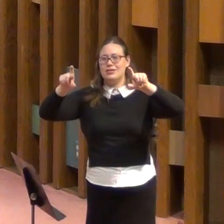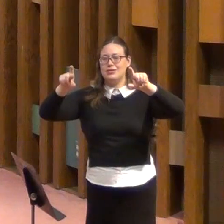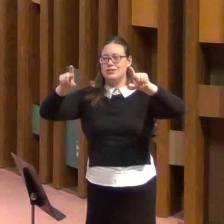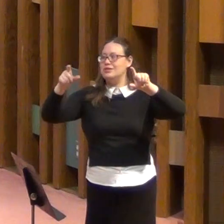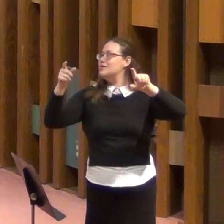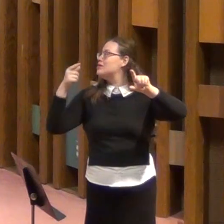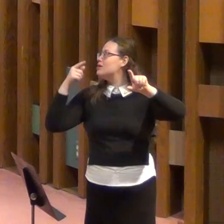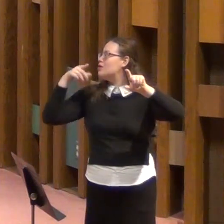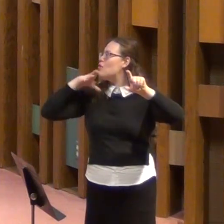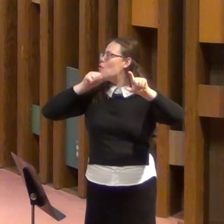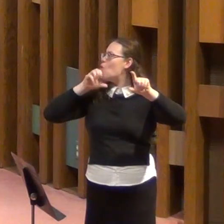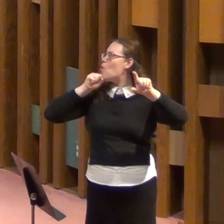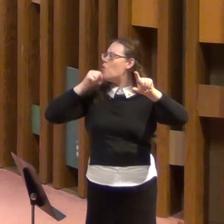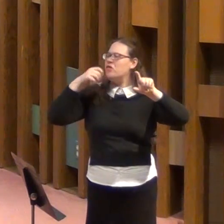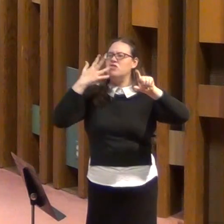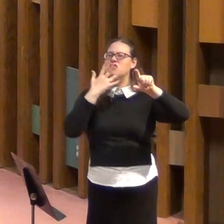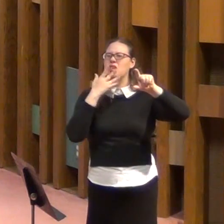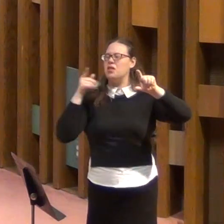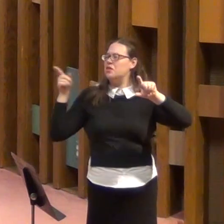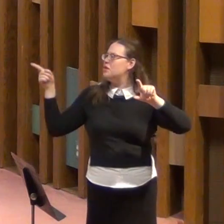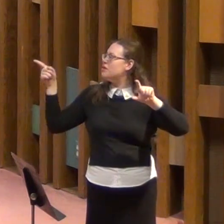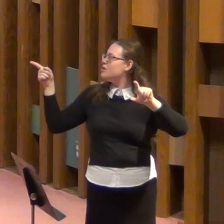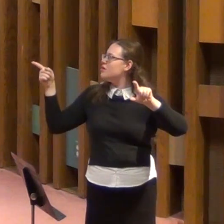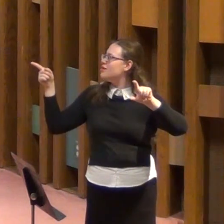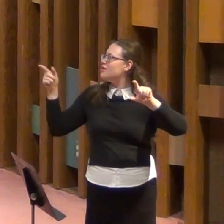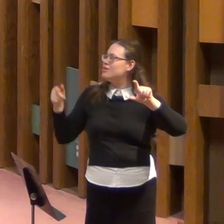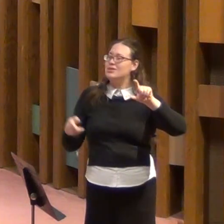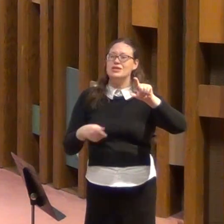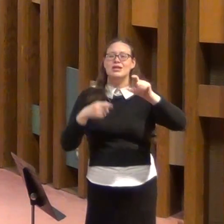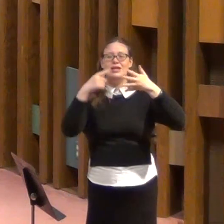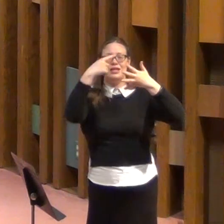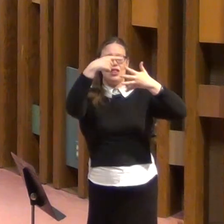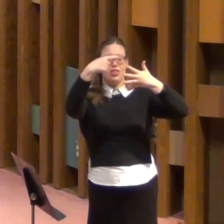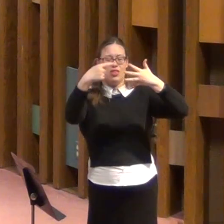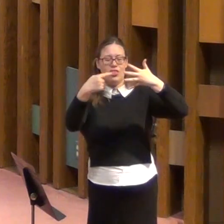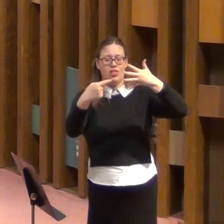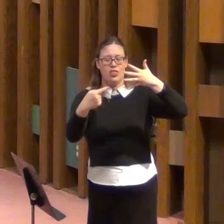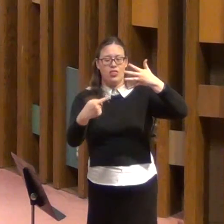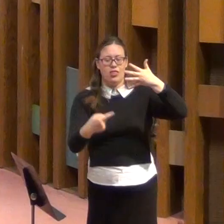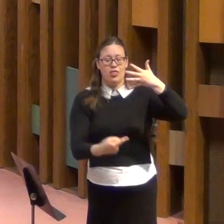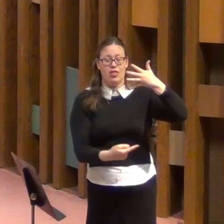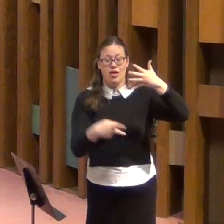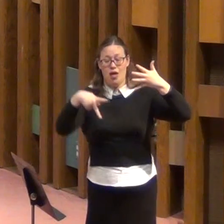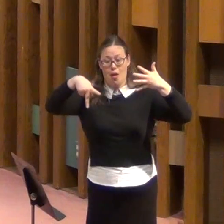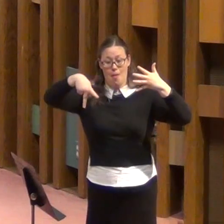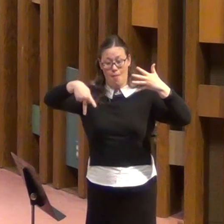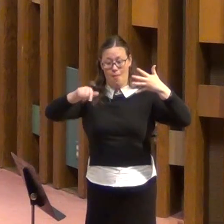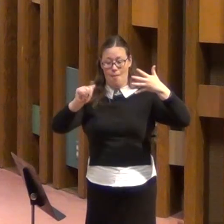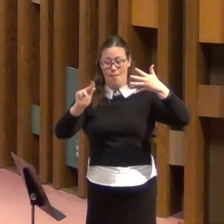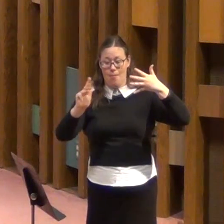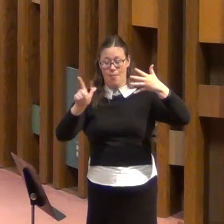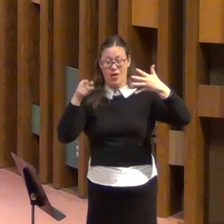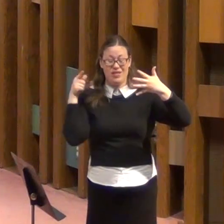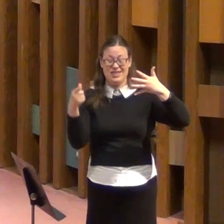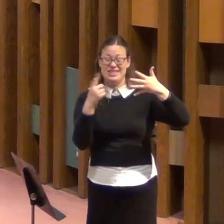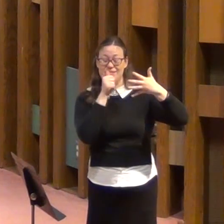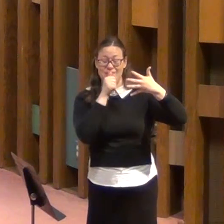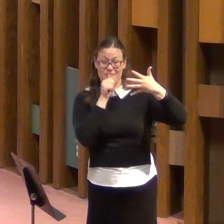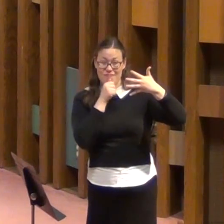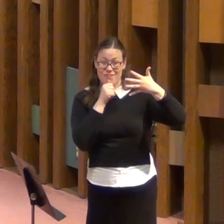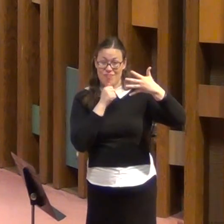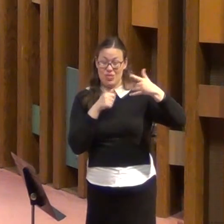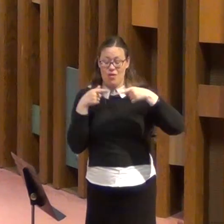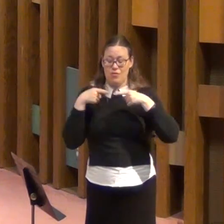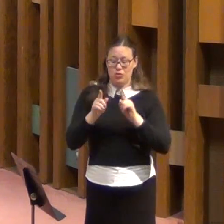in orange color. And this is a listing of all of the things that Paul suffered during the time of this